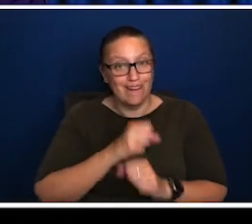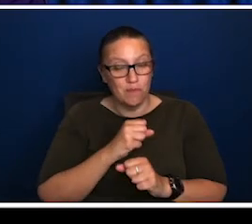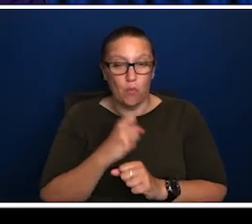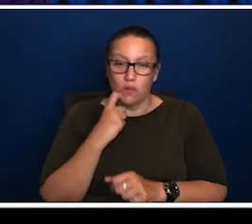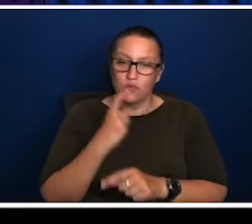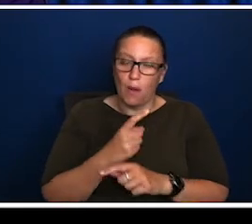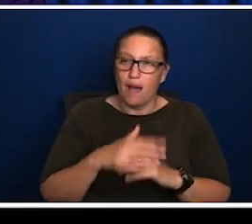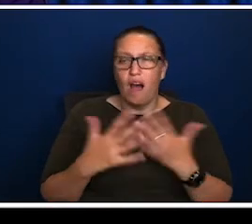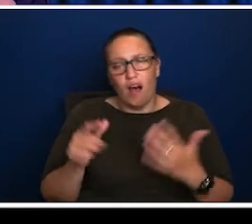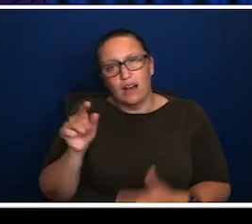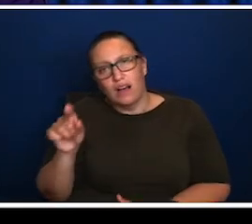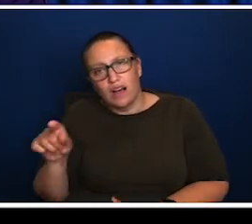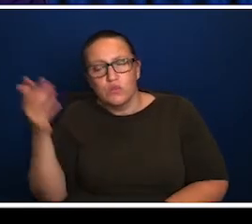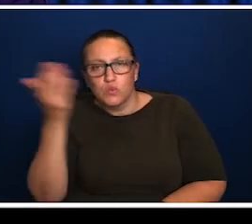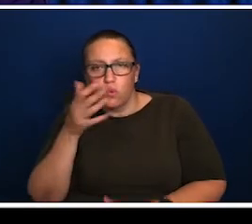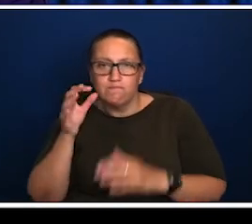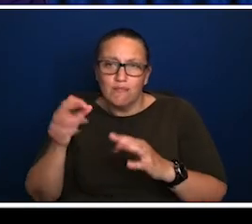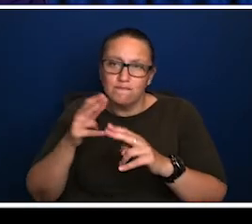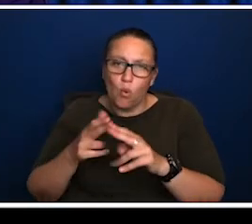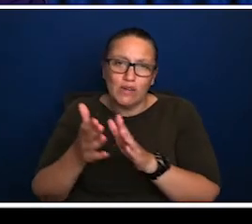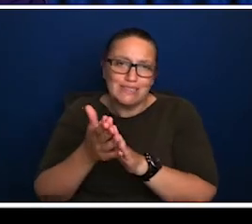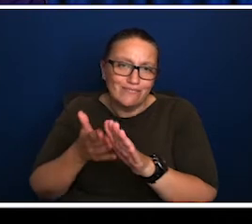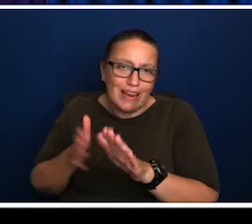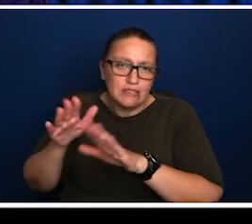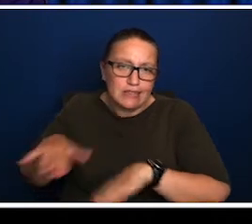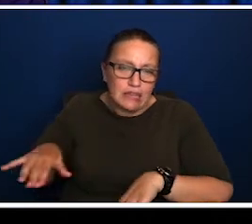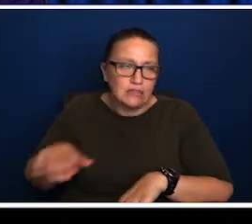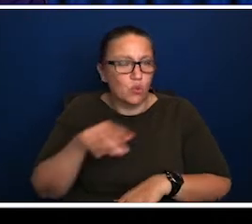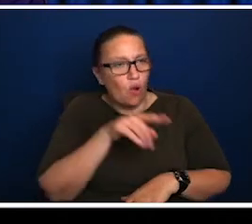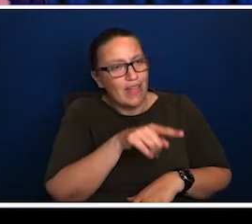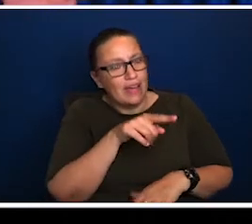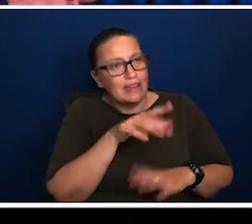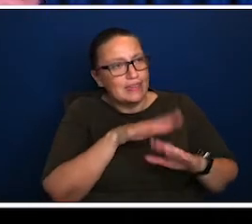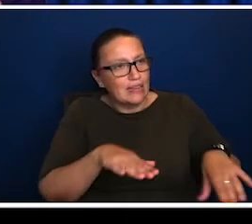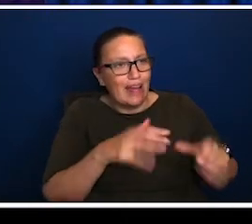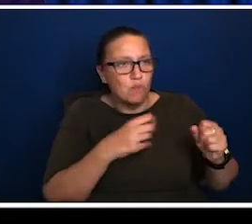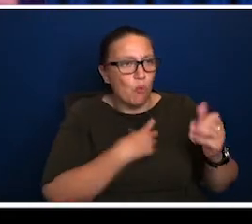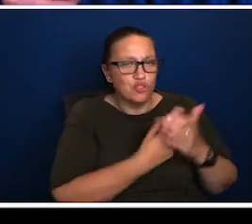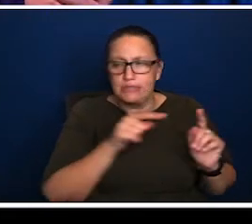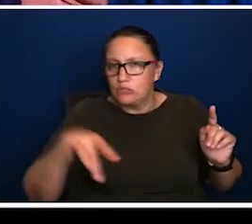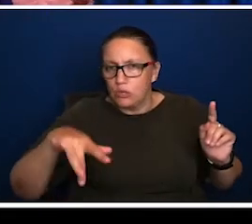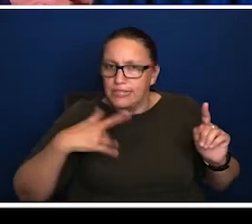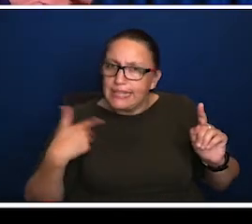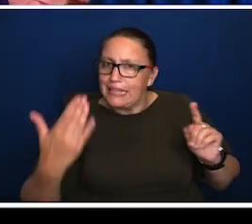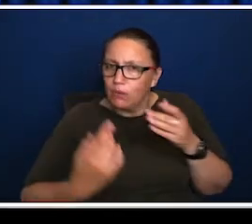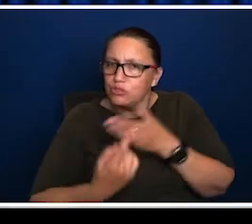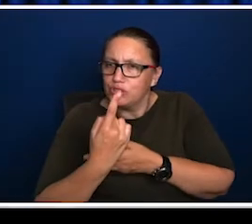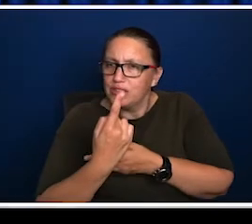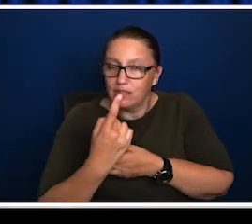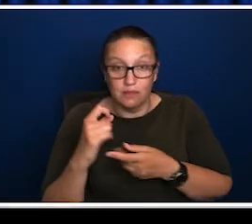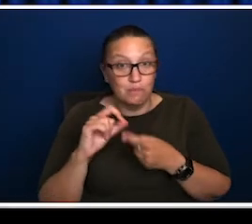about it is, think about, and most state governments will think about it in terms of disadvantaged kids, in terms of